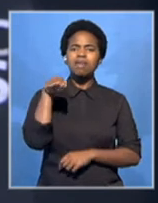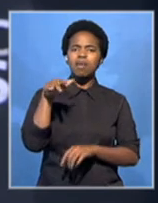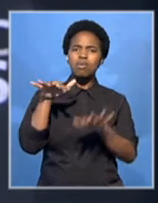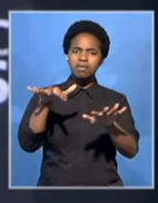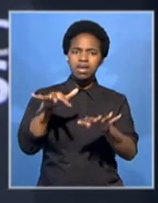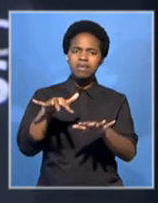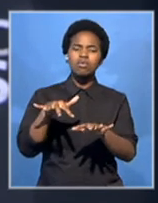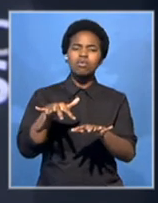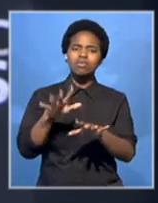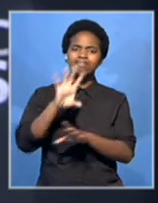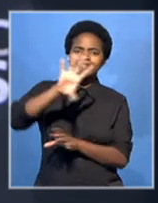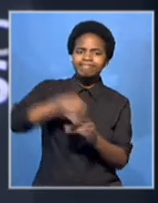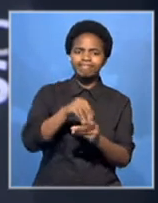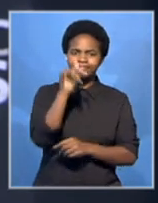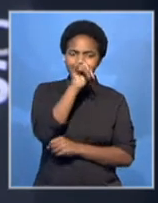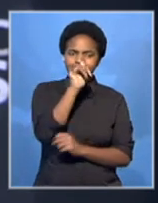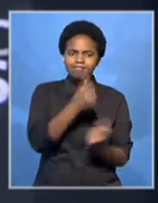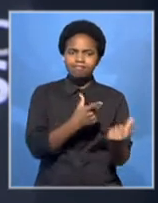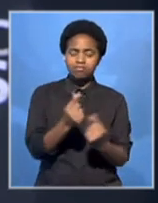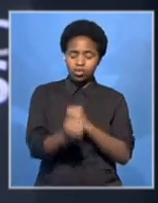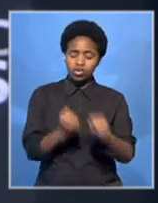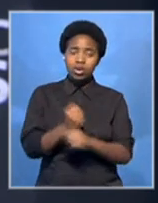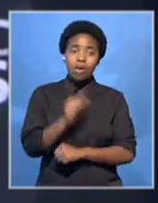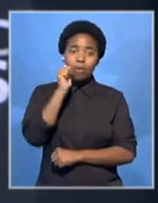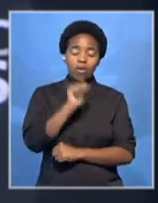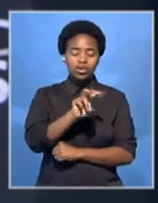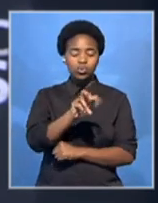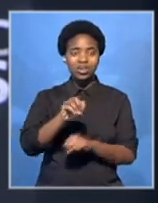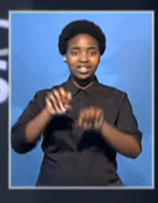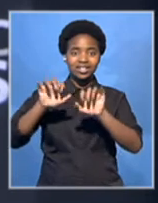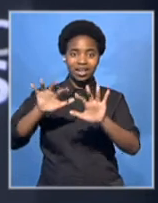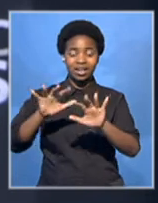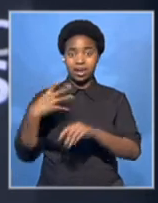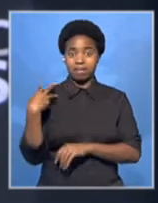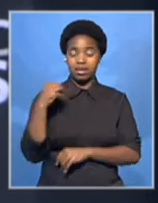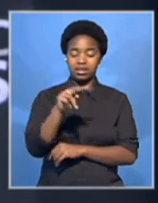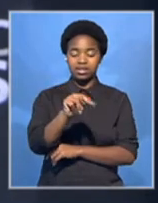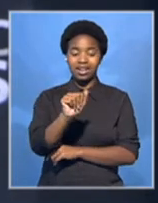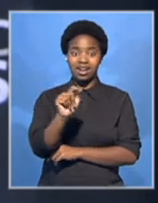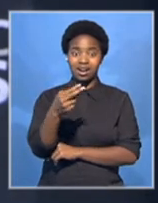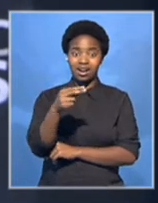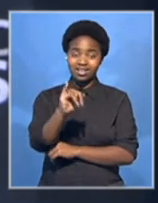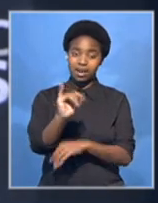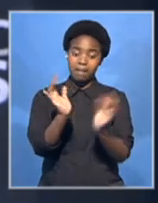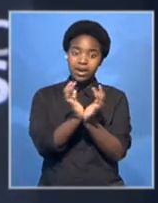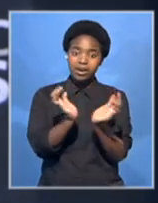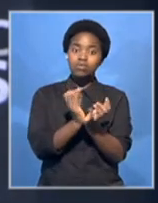2010. A meeting scheduled earlier today between Police Minister Nati Ngleko and Dramat had been postponed.